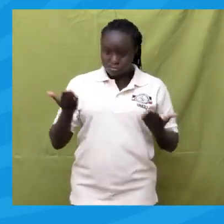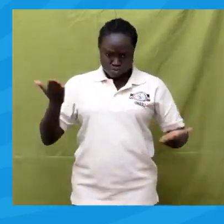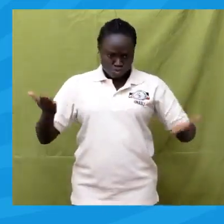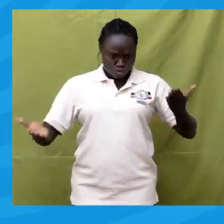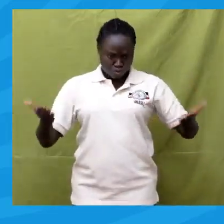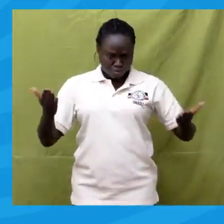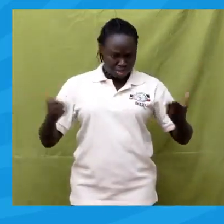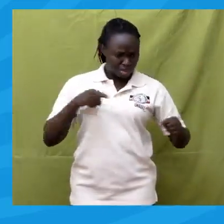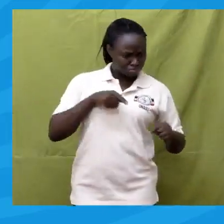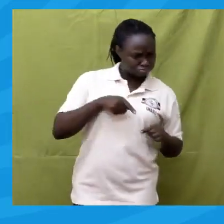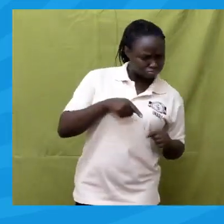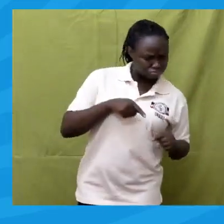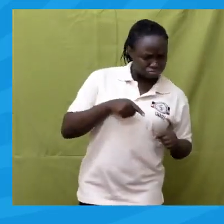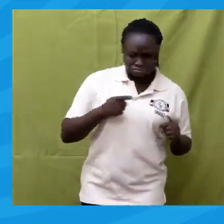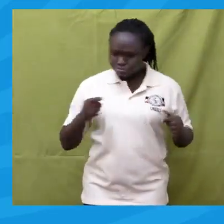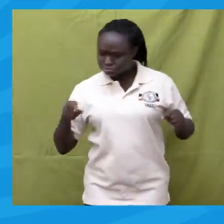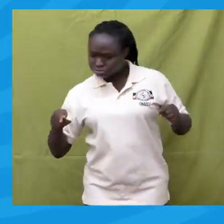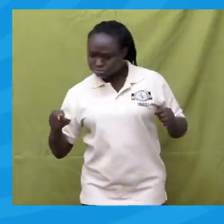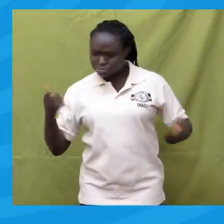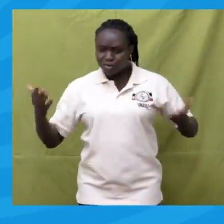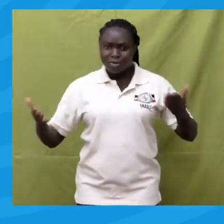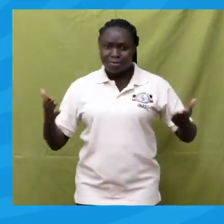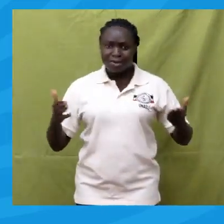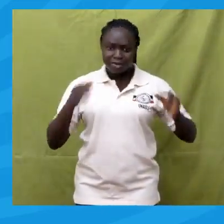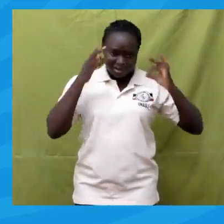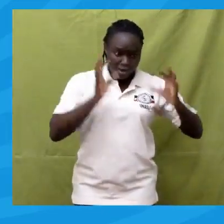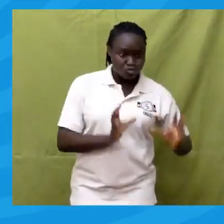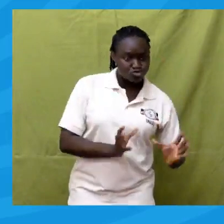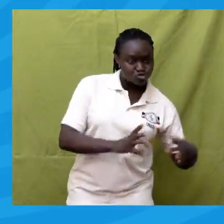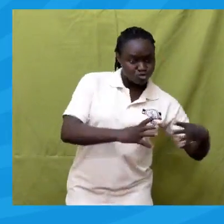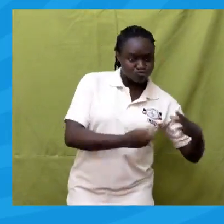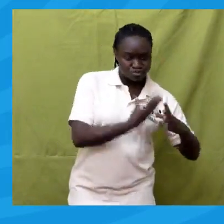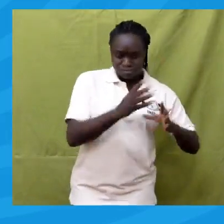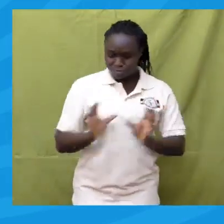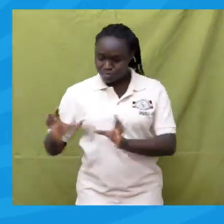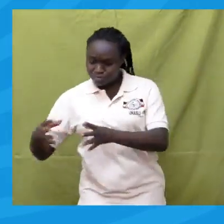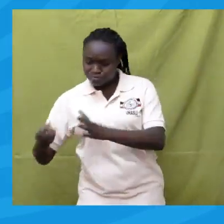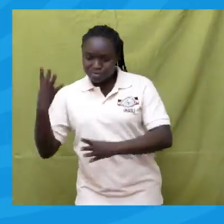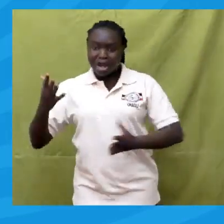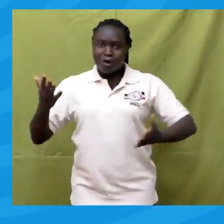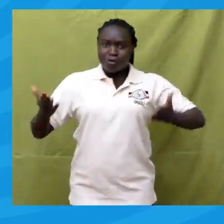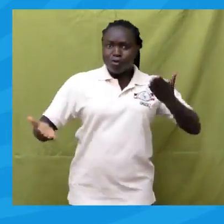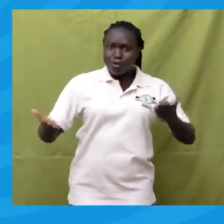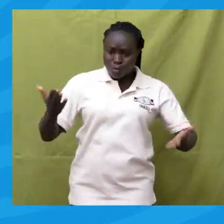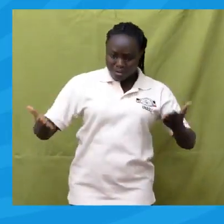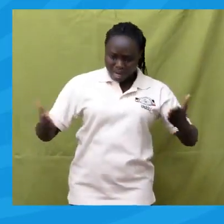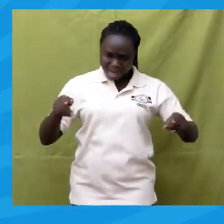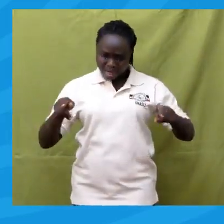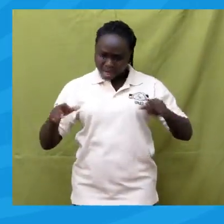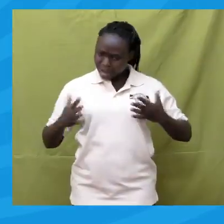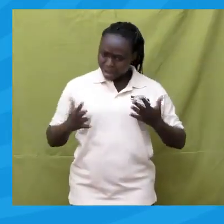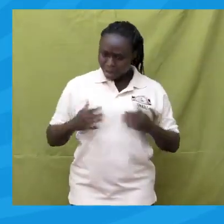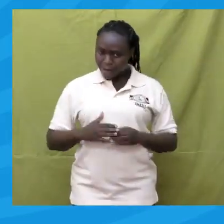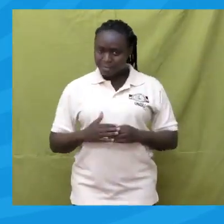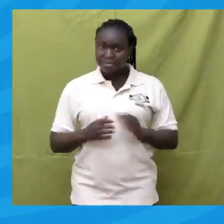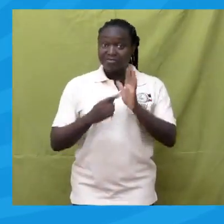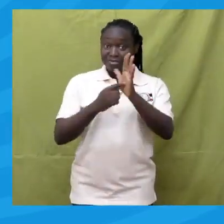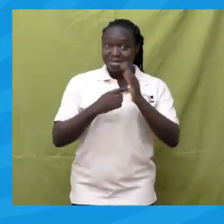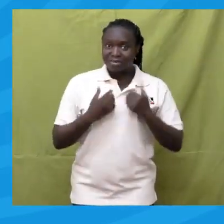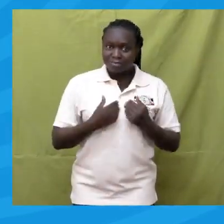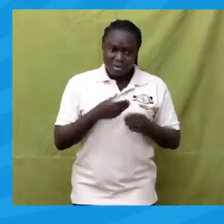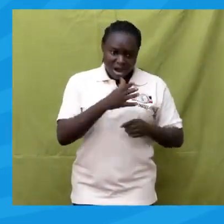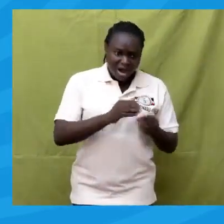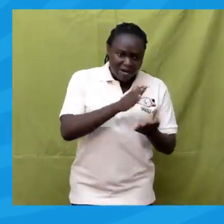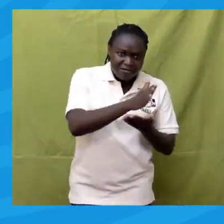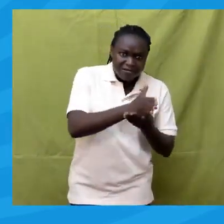We group and compare objects. For example, I have knives